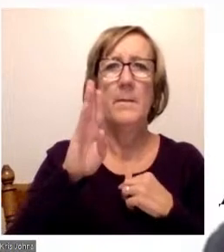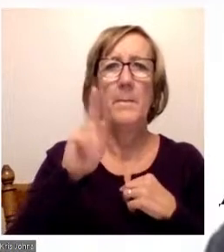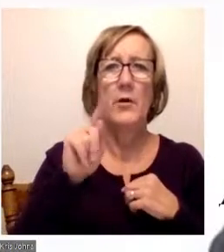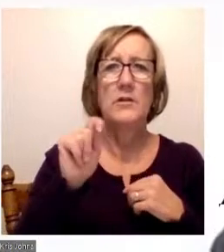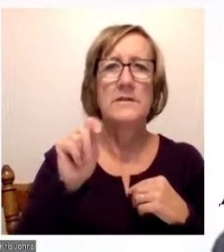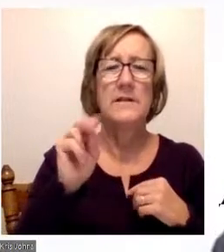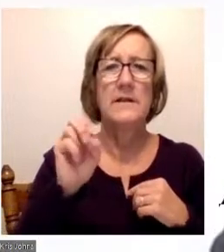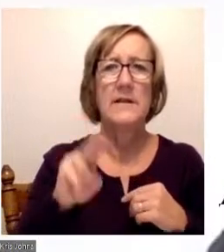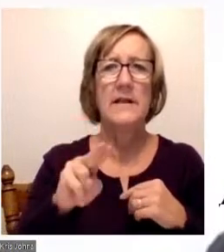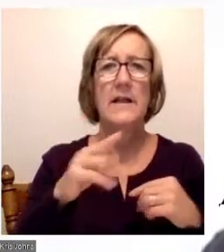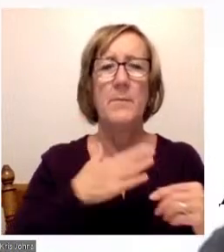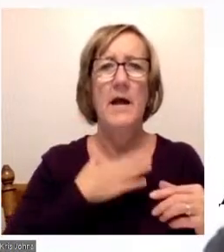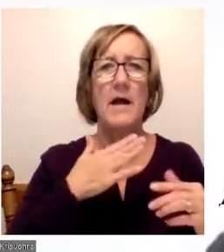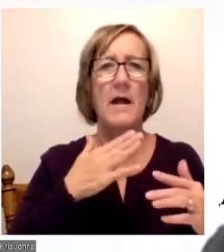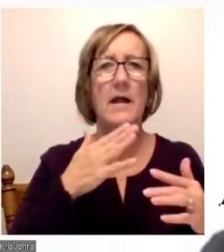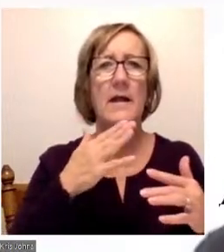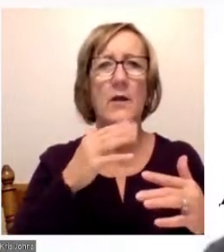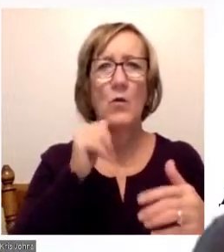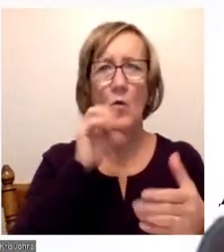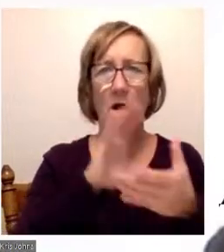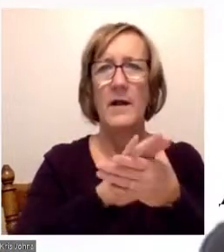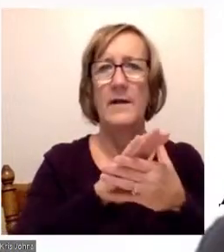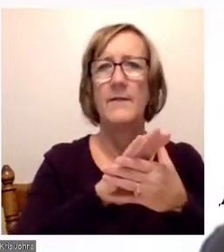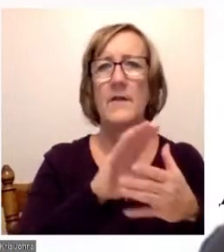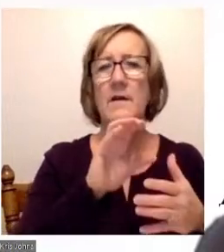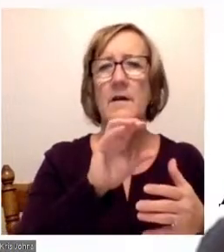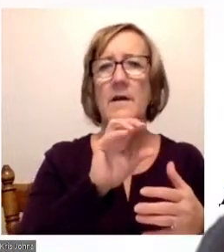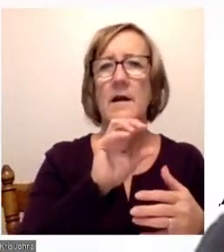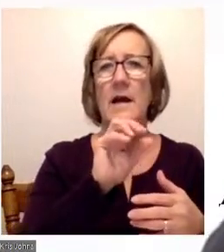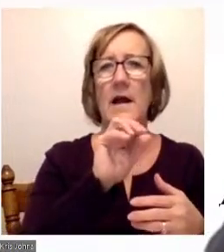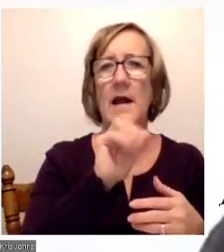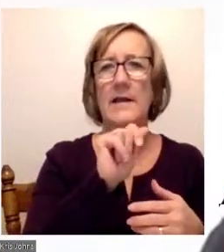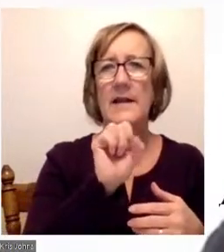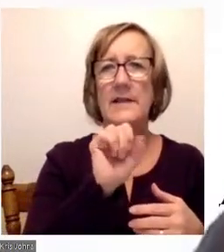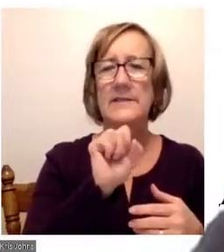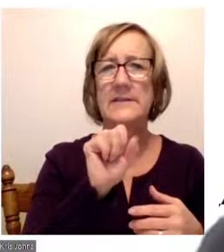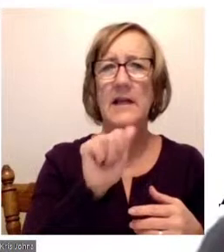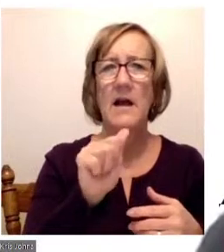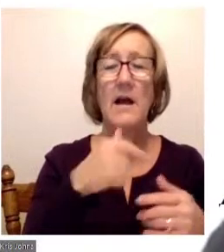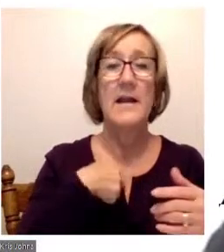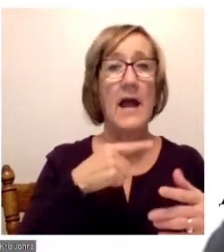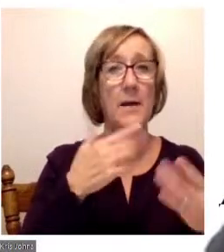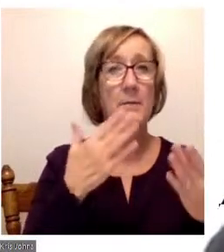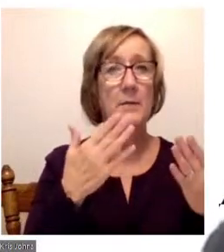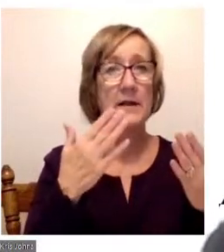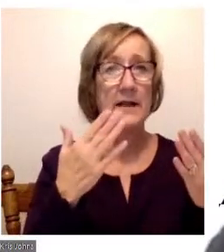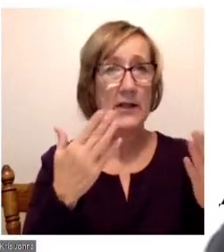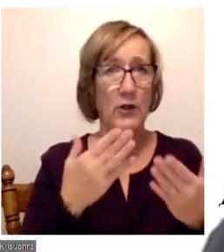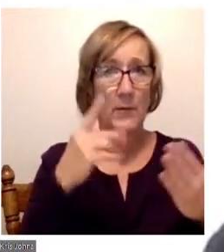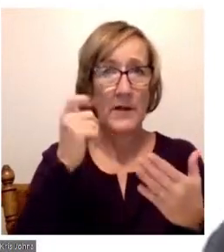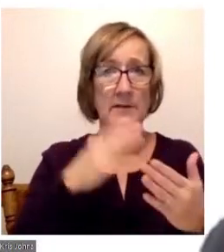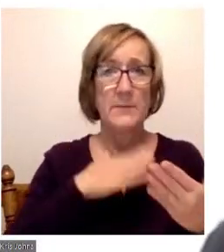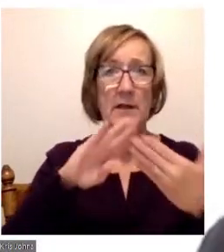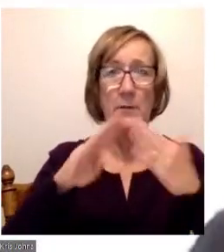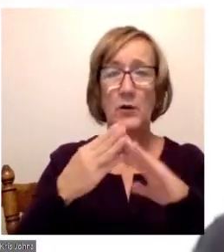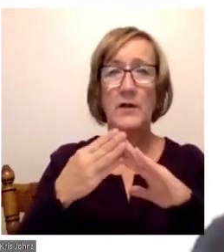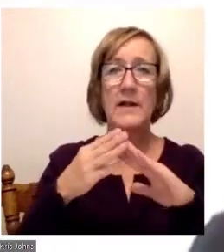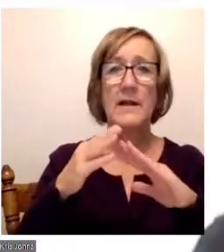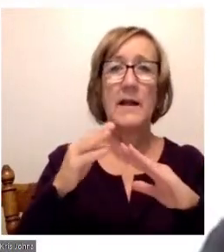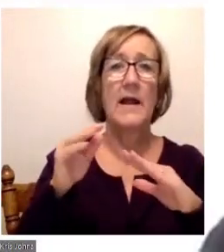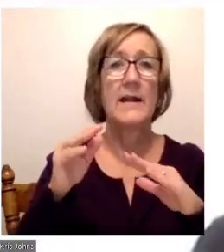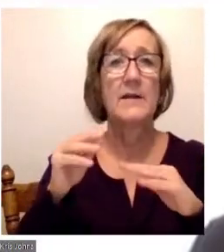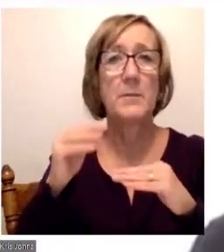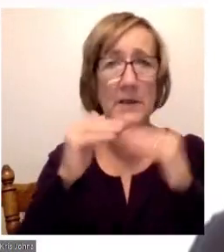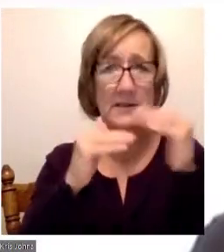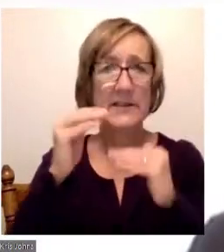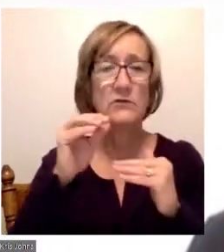Karis, and my wife, Vanessa, and I'm running because I'm committed to our community. And that ranges from building dog parks in Burton and Grand Blanc to